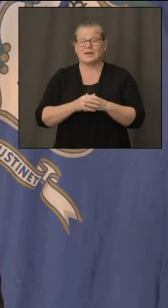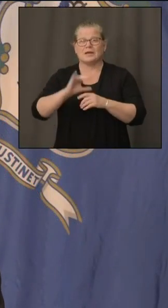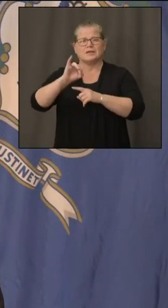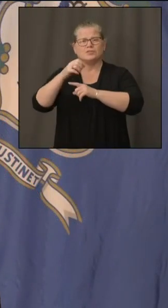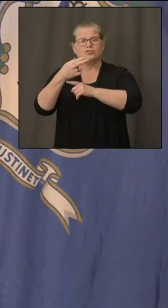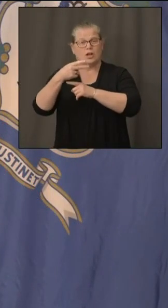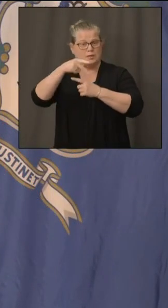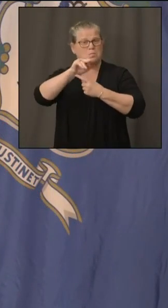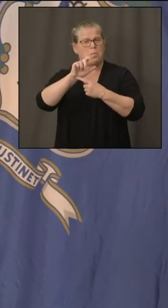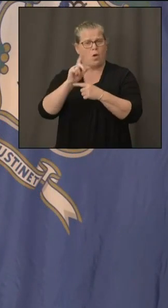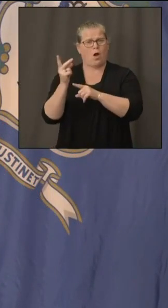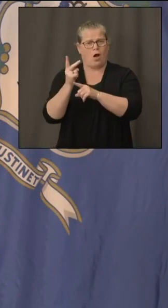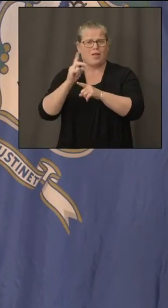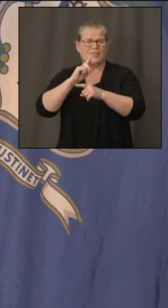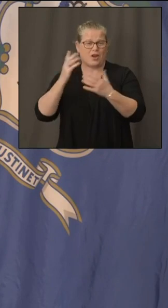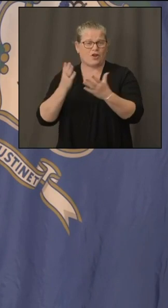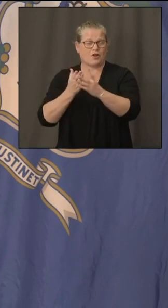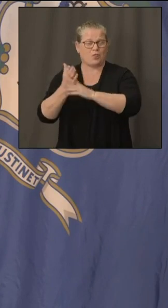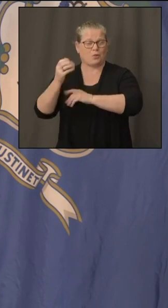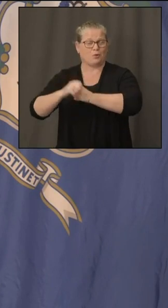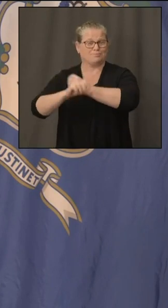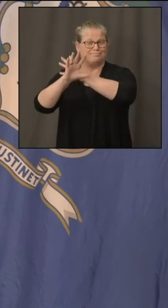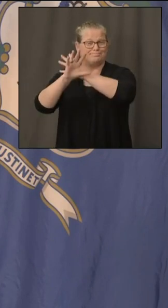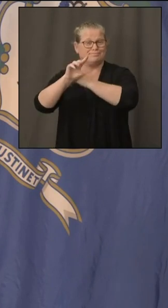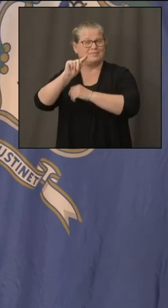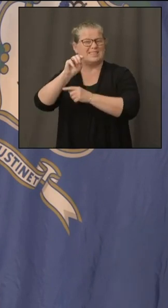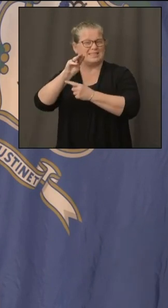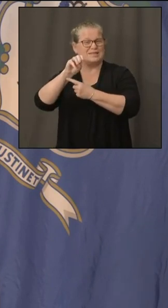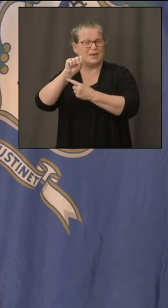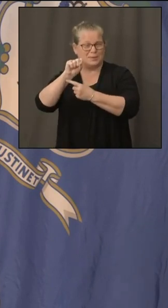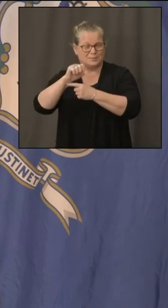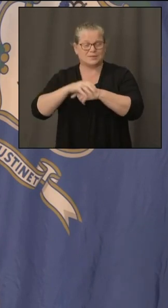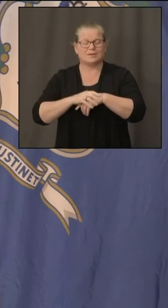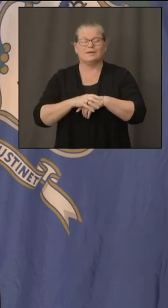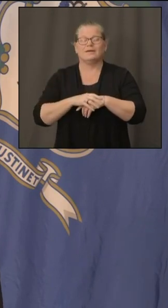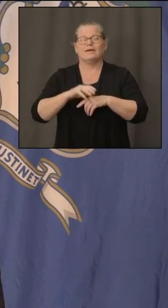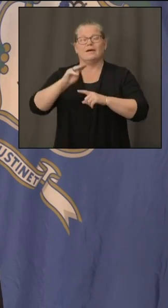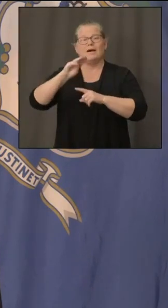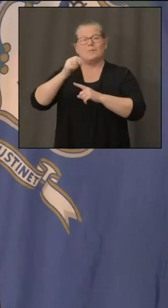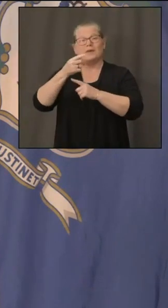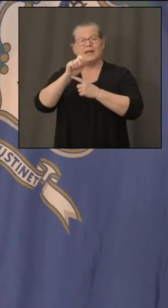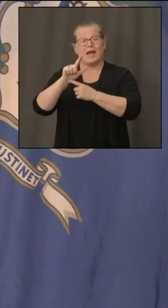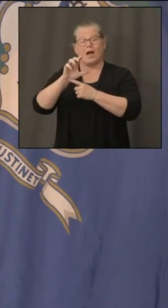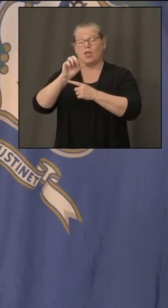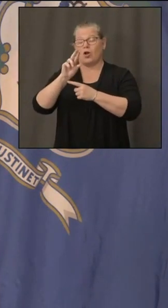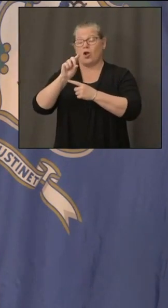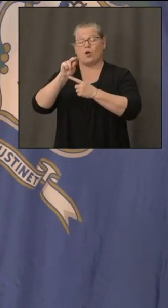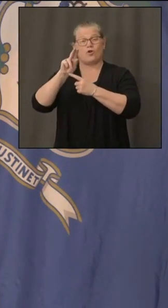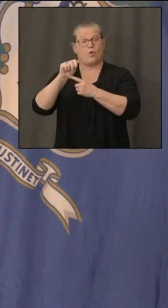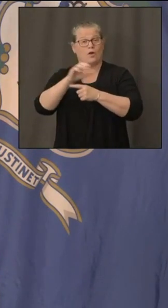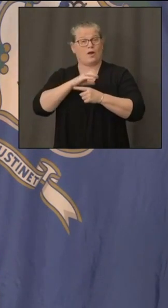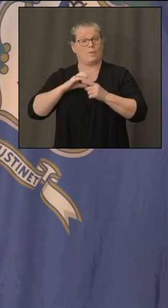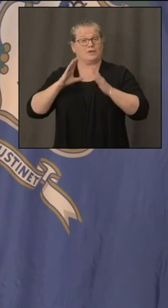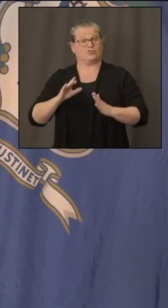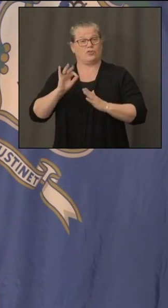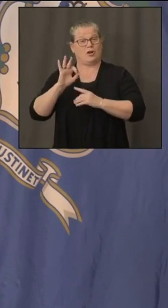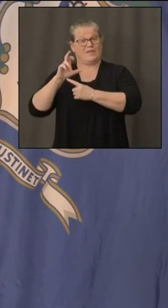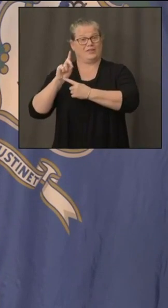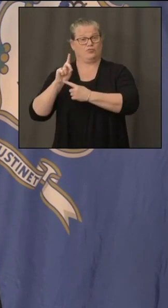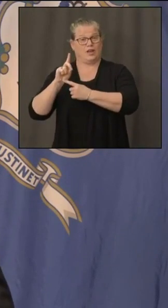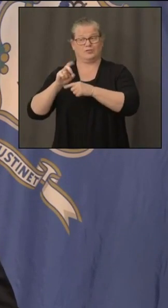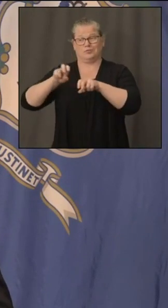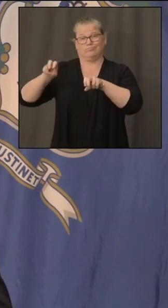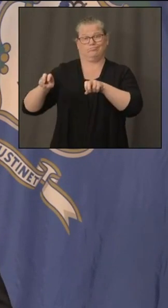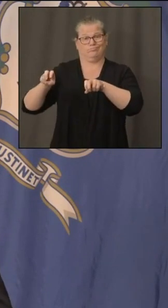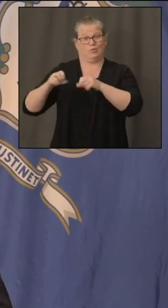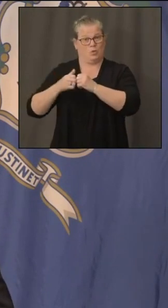paul are here uh via microsoft teams i've got miguel cordona our commissioner of education on because we're going to talk a little